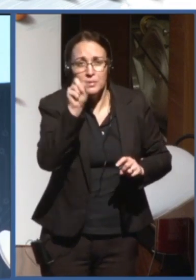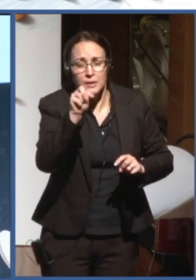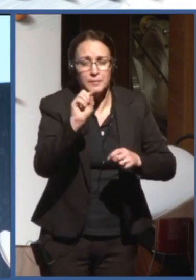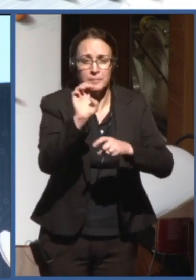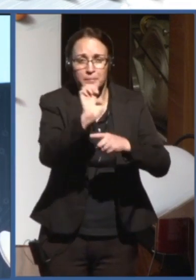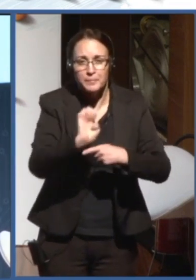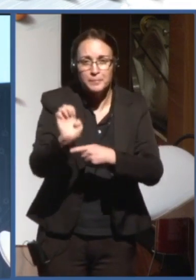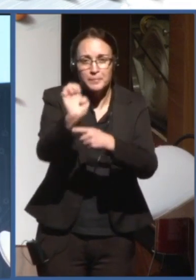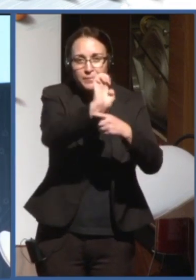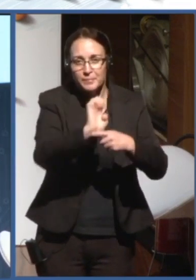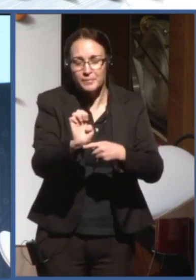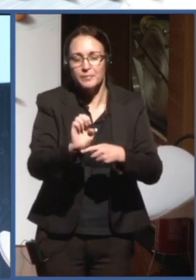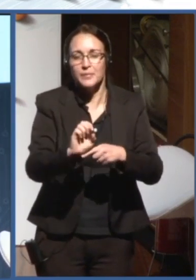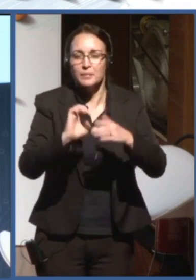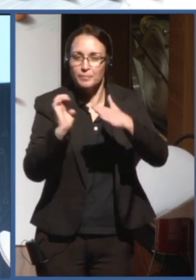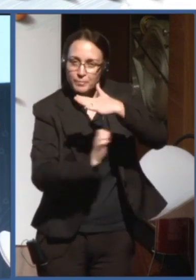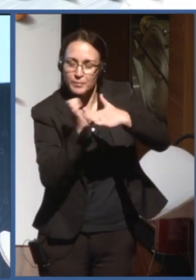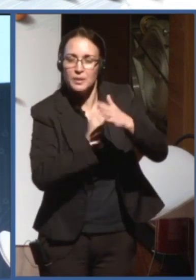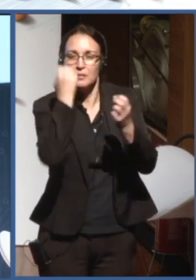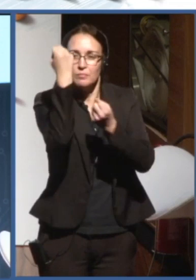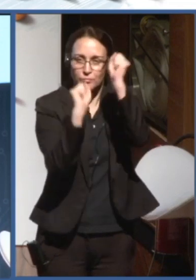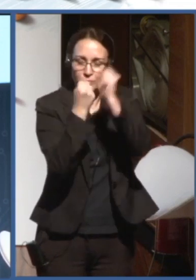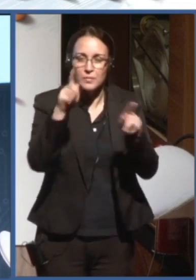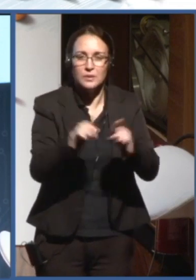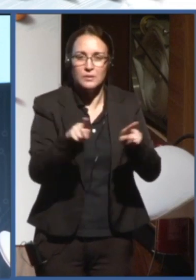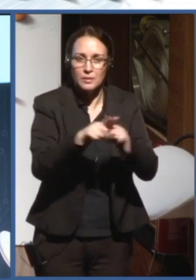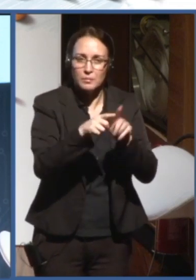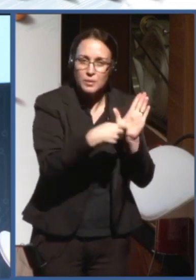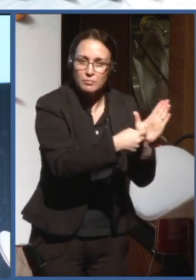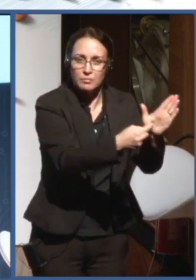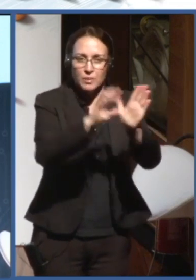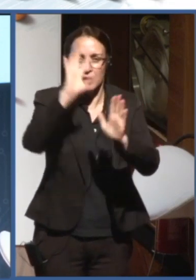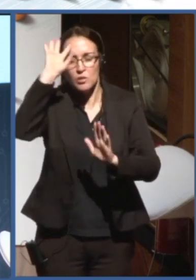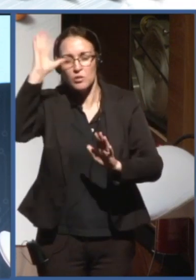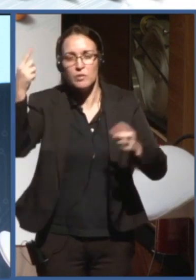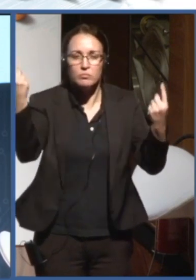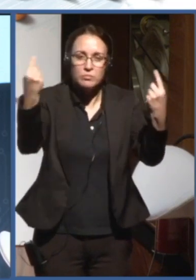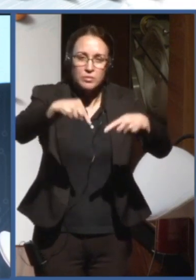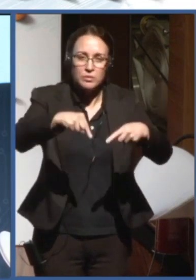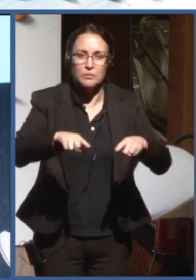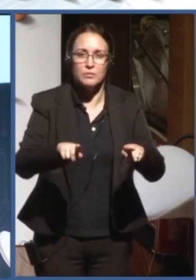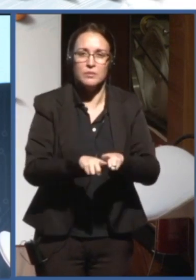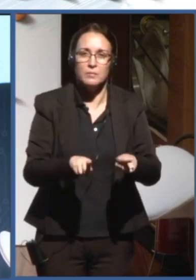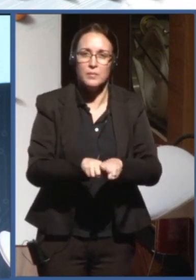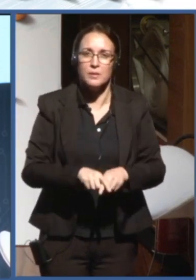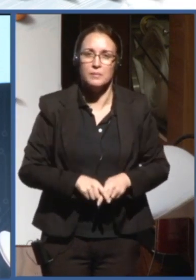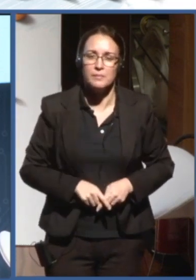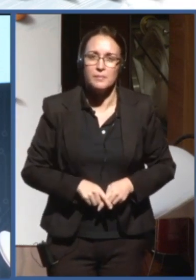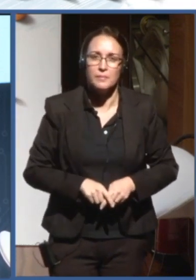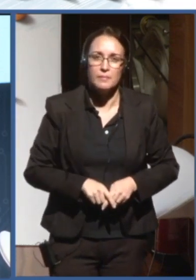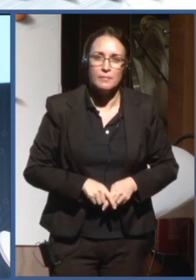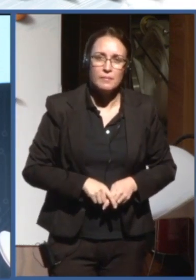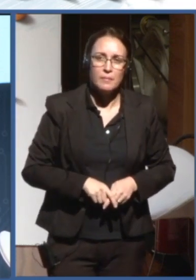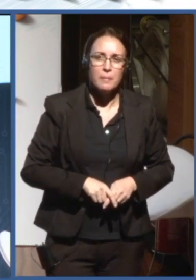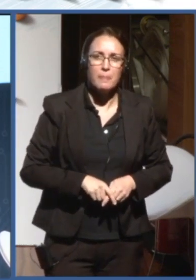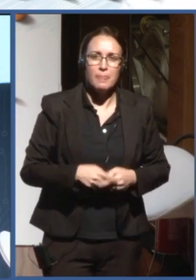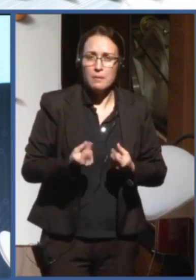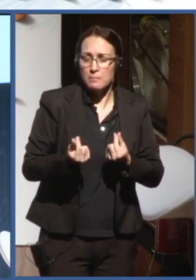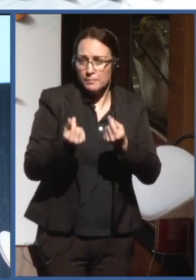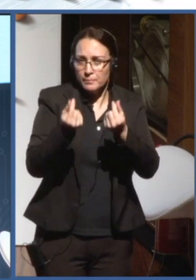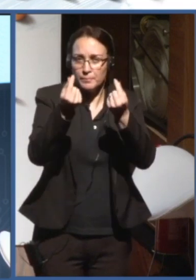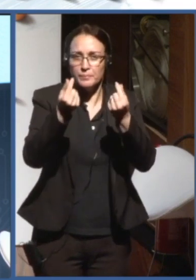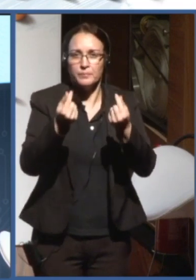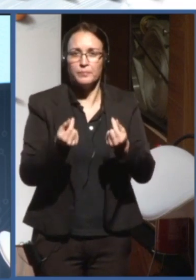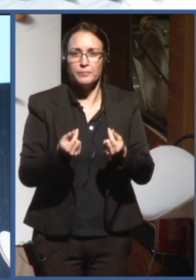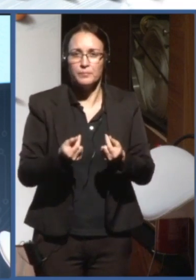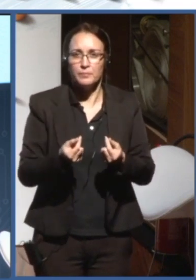challenges. Yes, there are economic challenges, but these technologies are